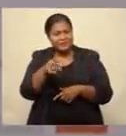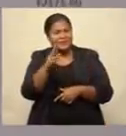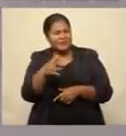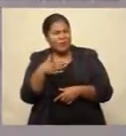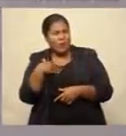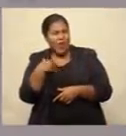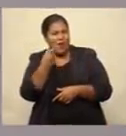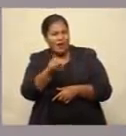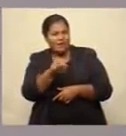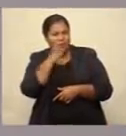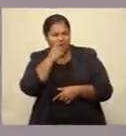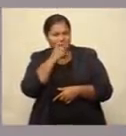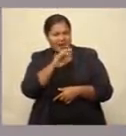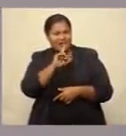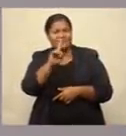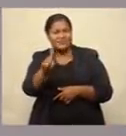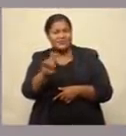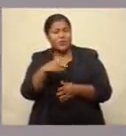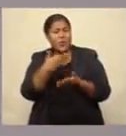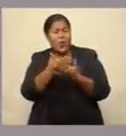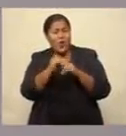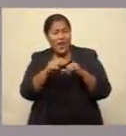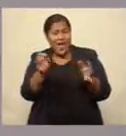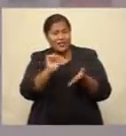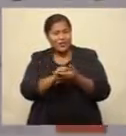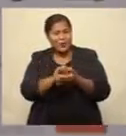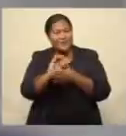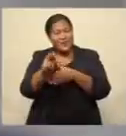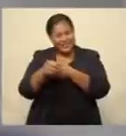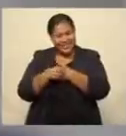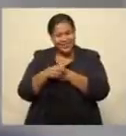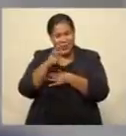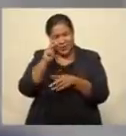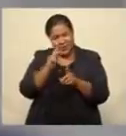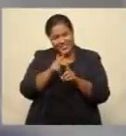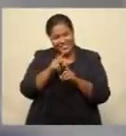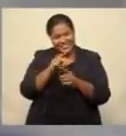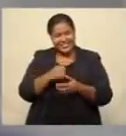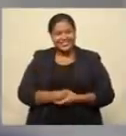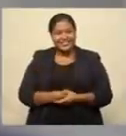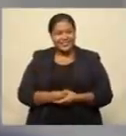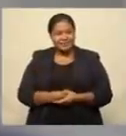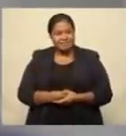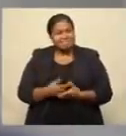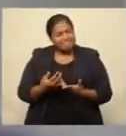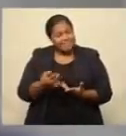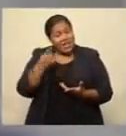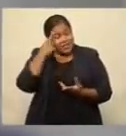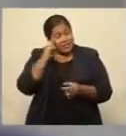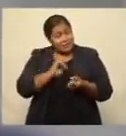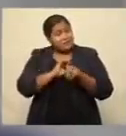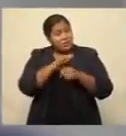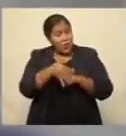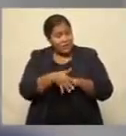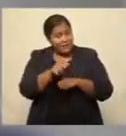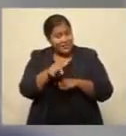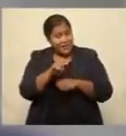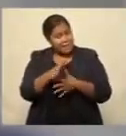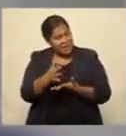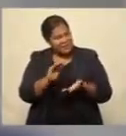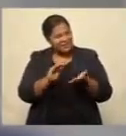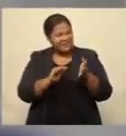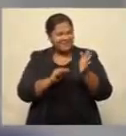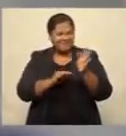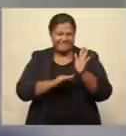.E. Maggi as people are turning to Red's online shopping for safety reasons. But I think over the COVID, probably increased by